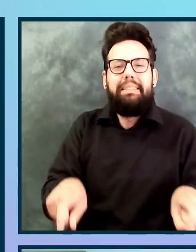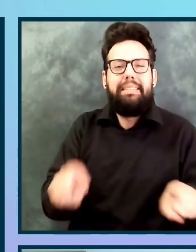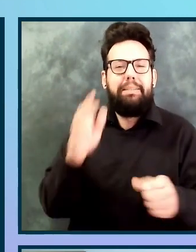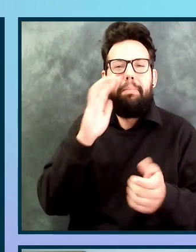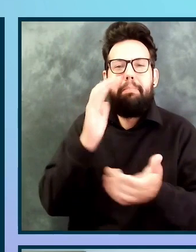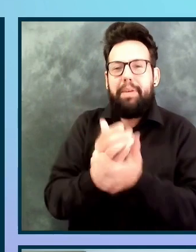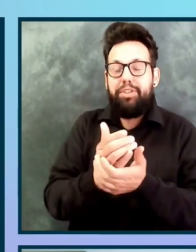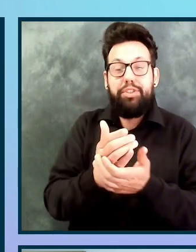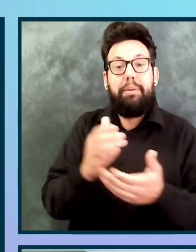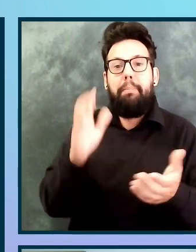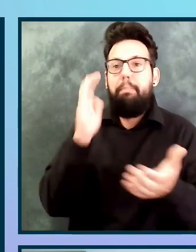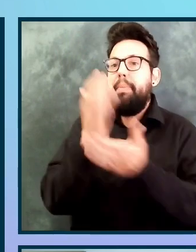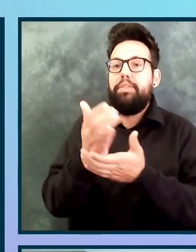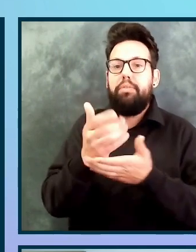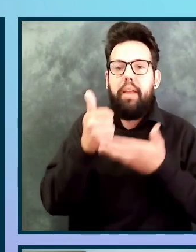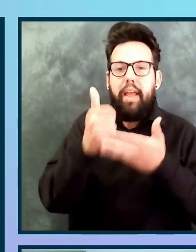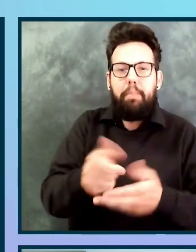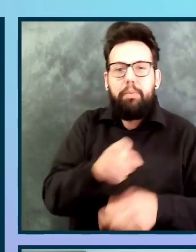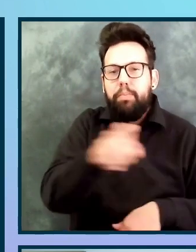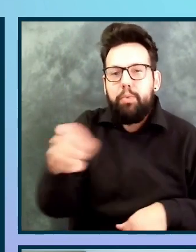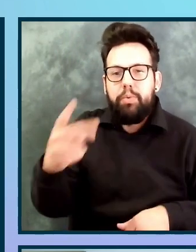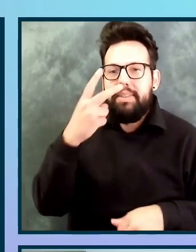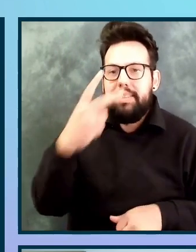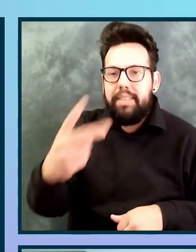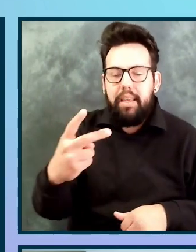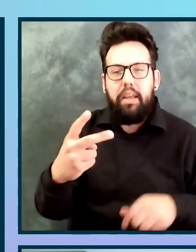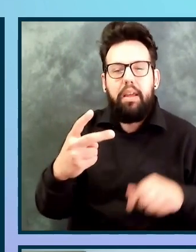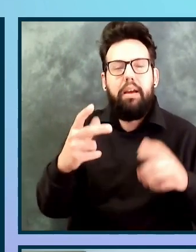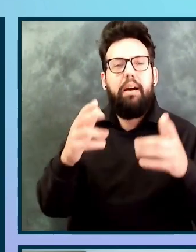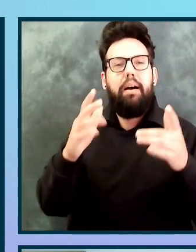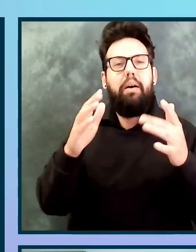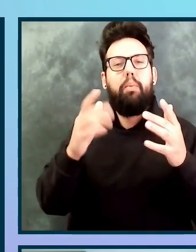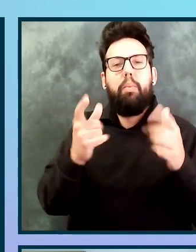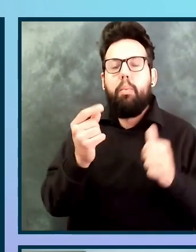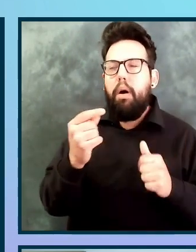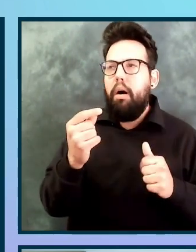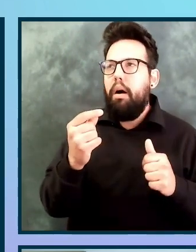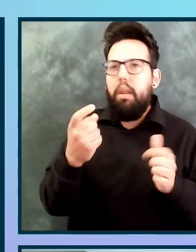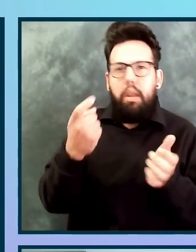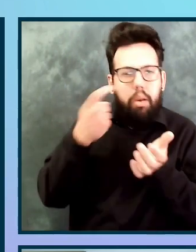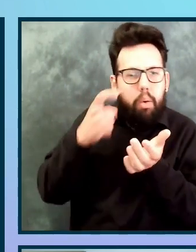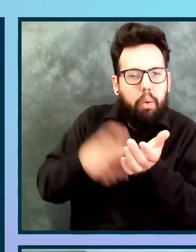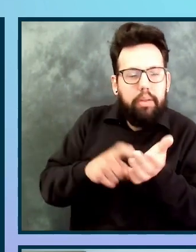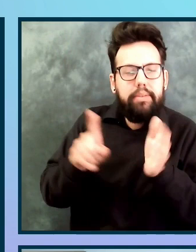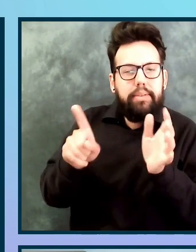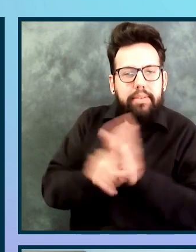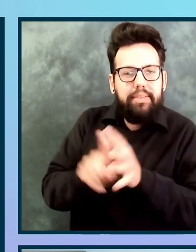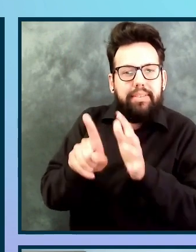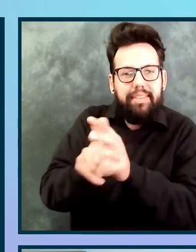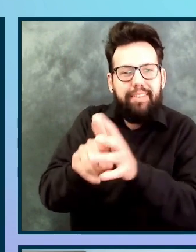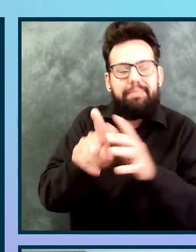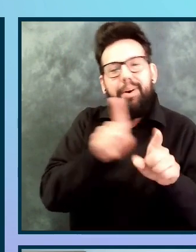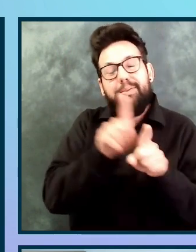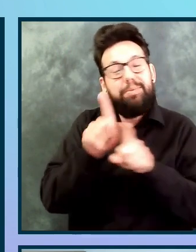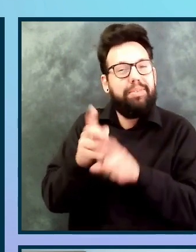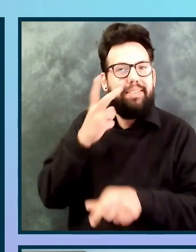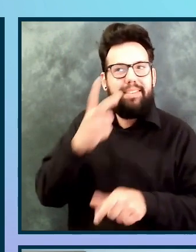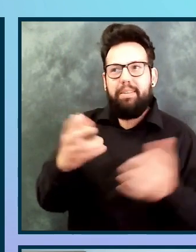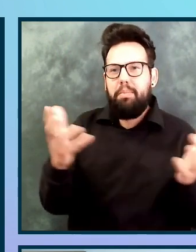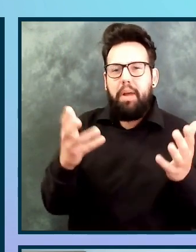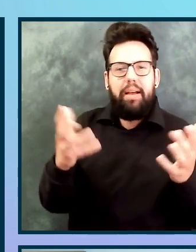see trends. It's going to help you see how the team is doing. Now, the data could be